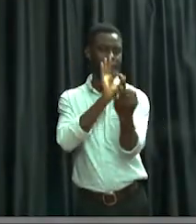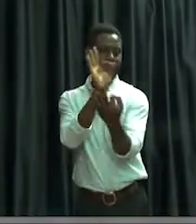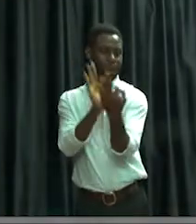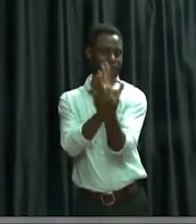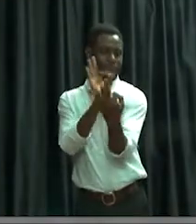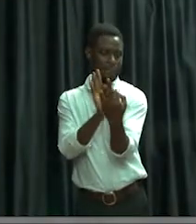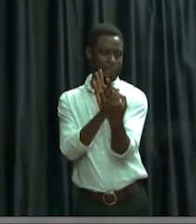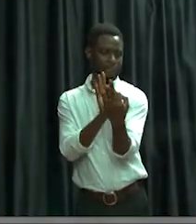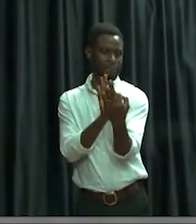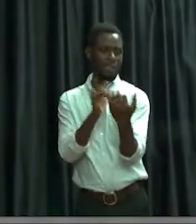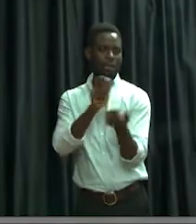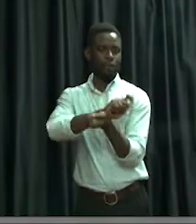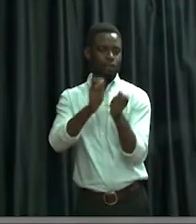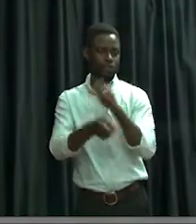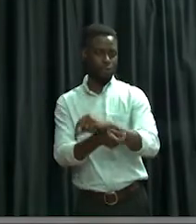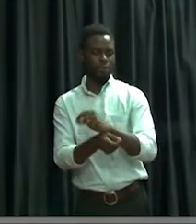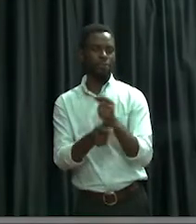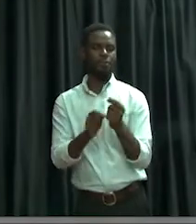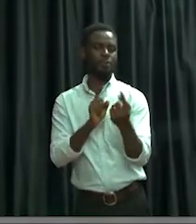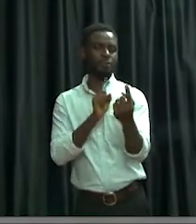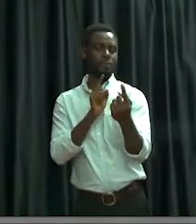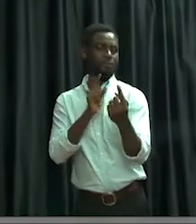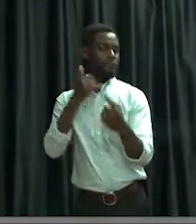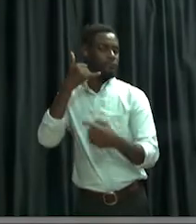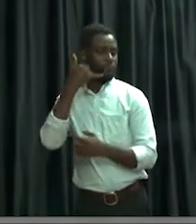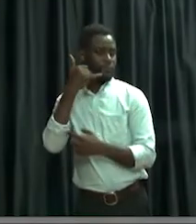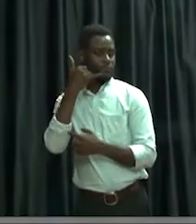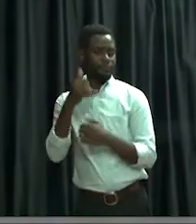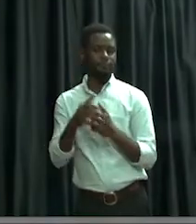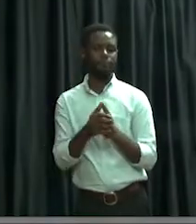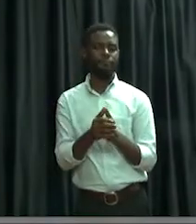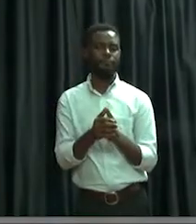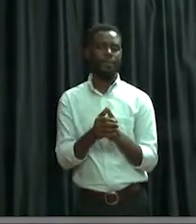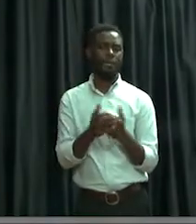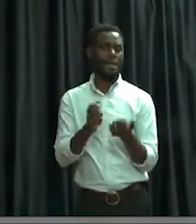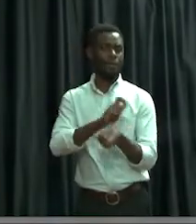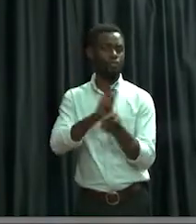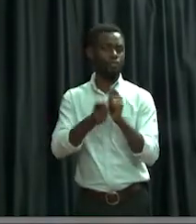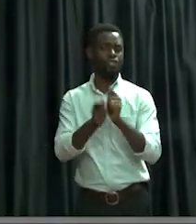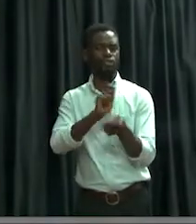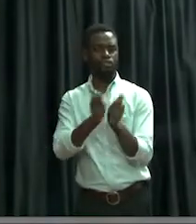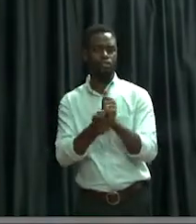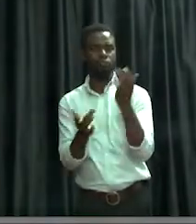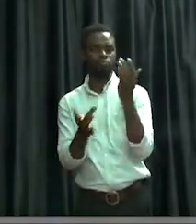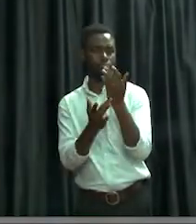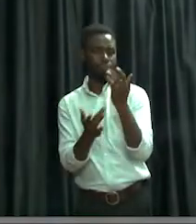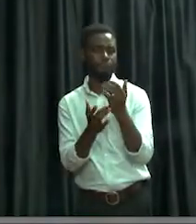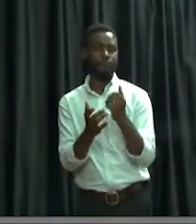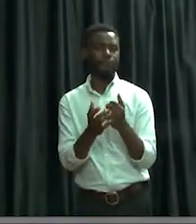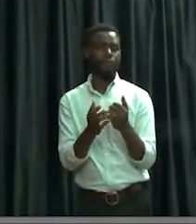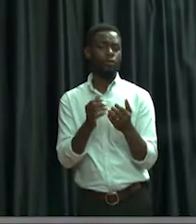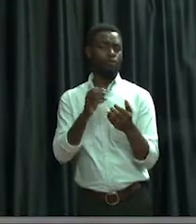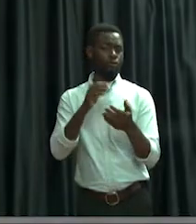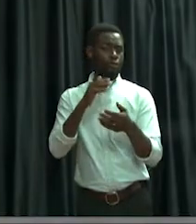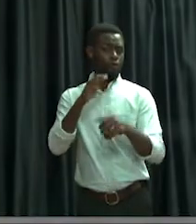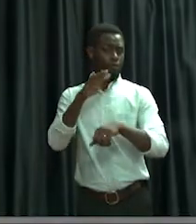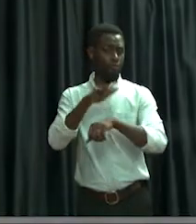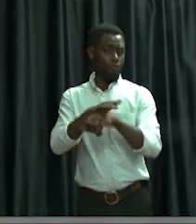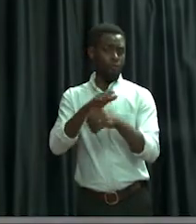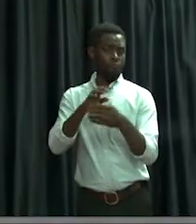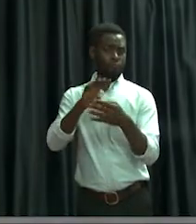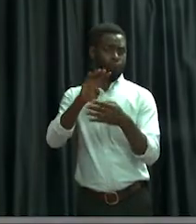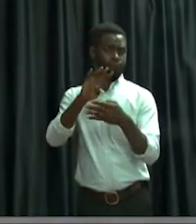with congregants. And giving has been done totally digitally in the new normal. So, on my spreadsheet,